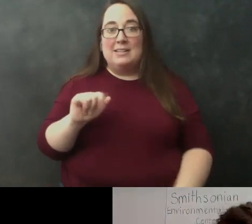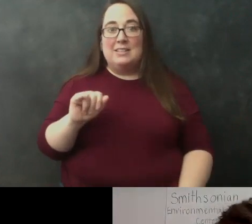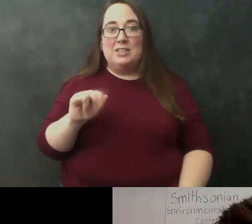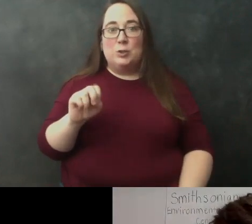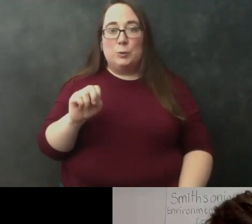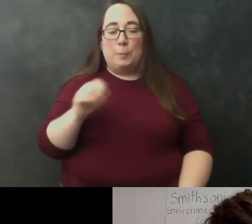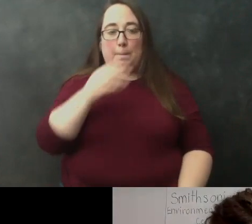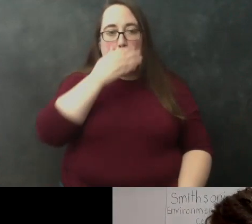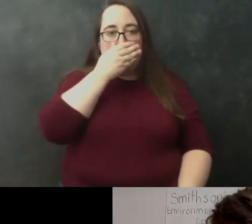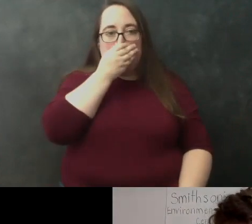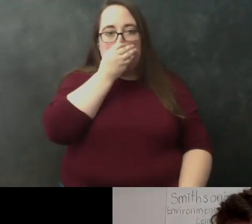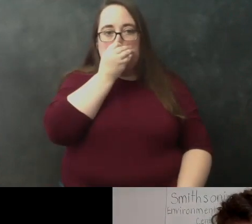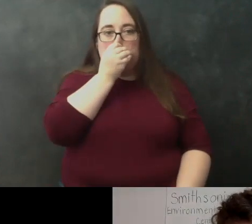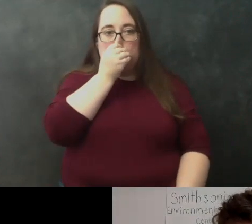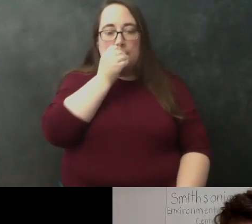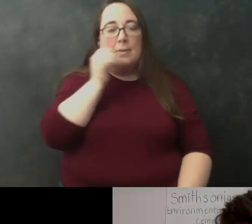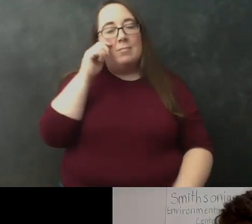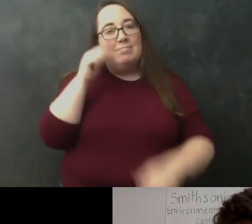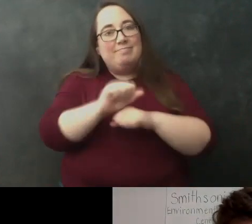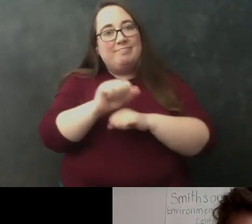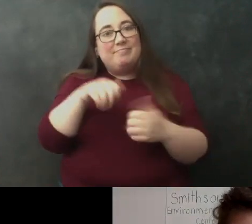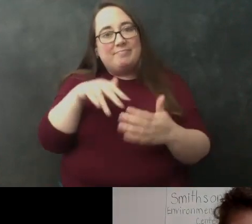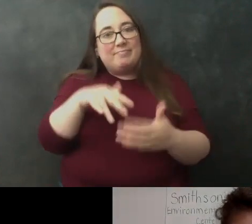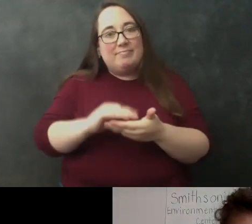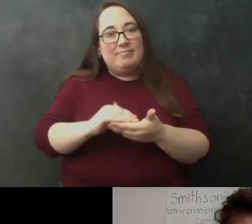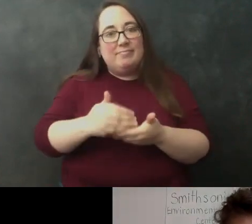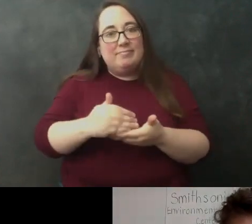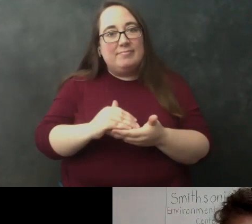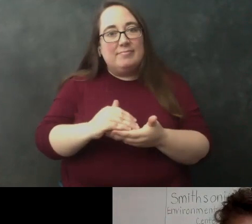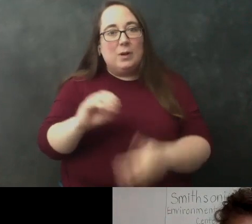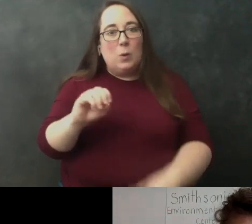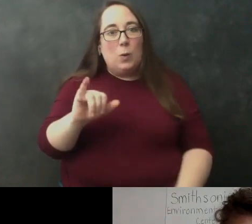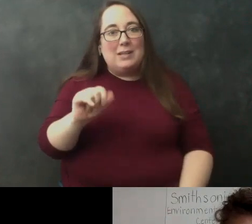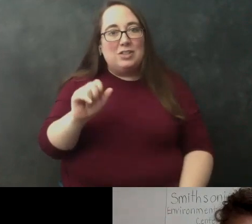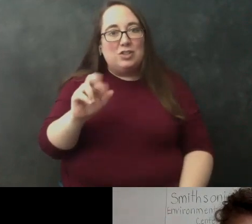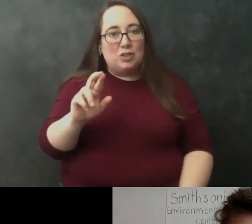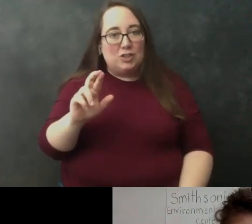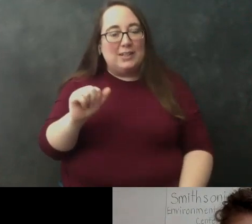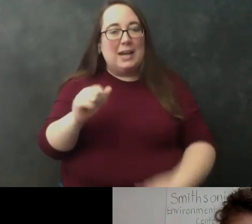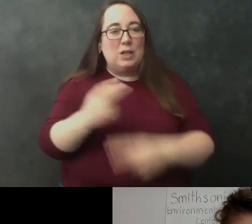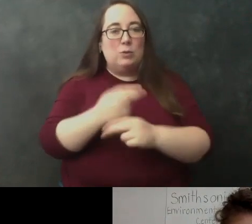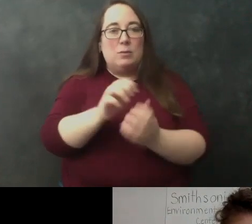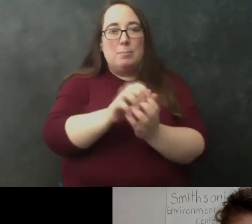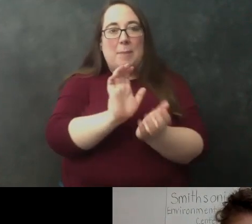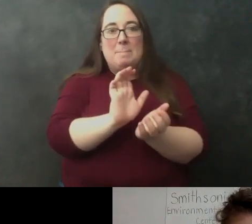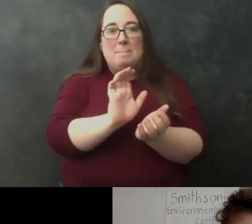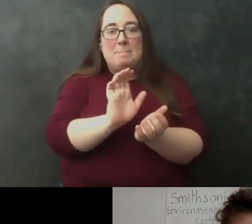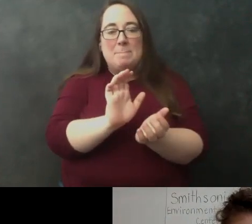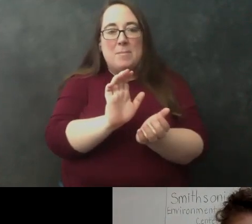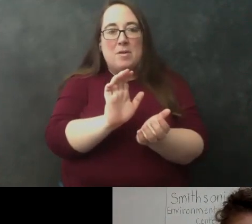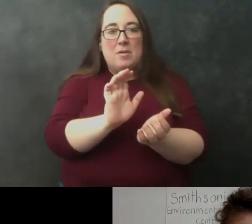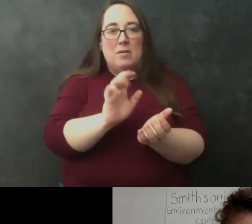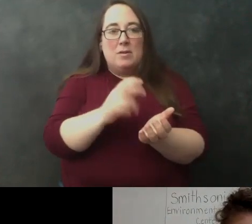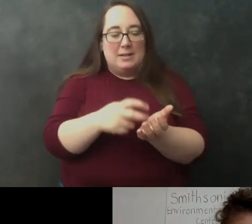have done a lot of work studying oysters and so the um you can use use the oyster and break open the shells and take